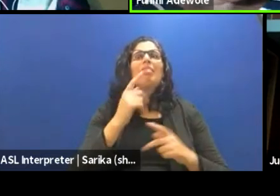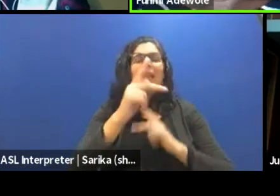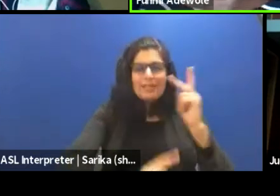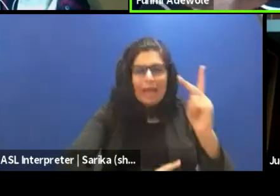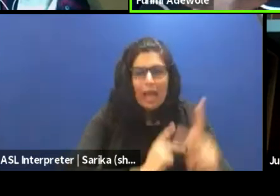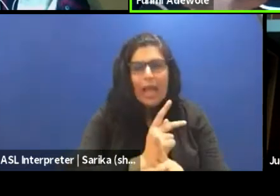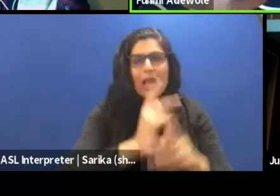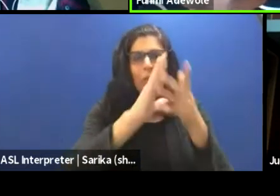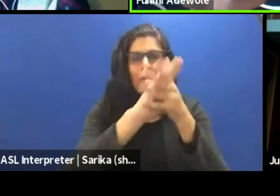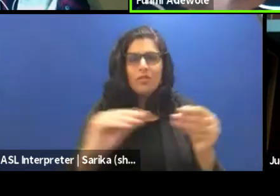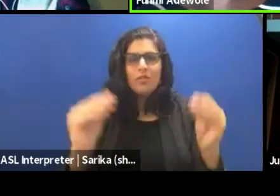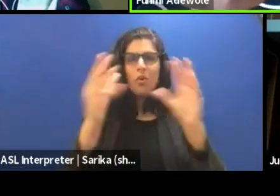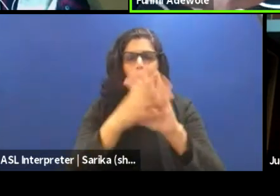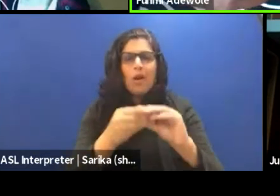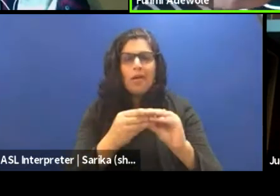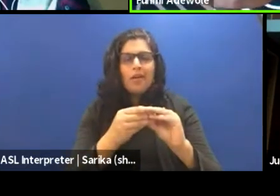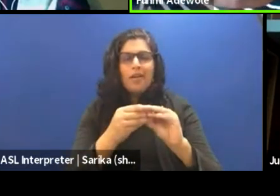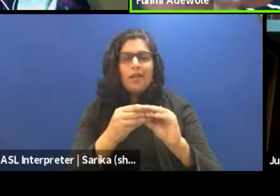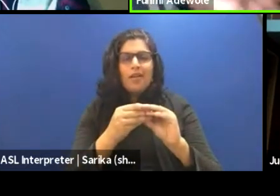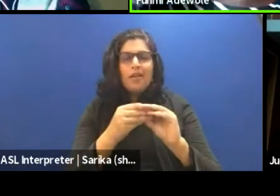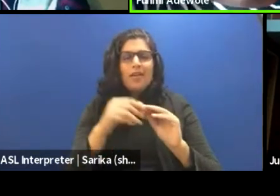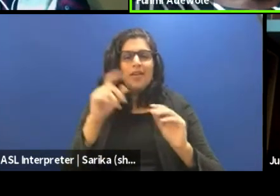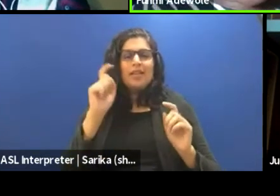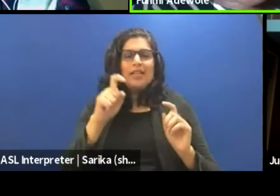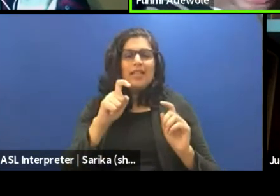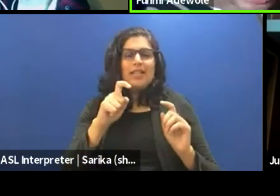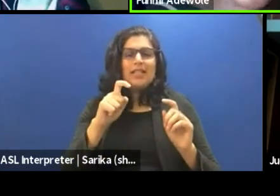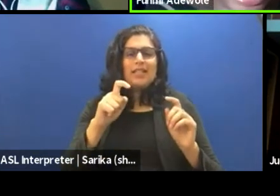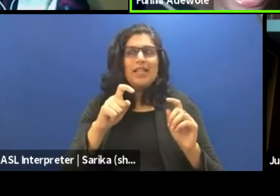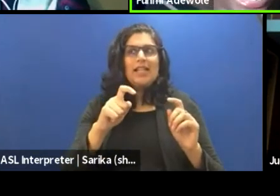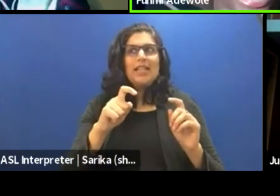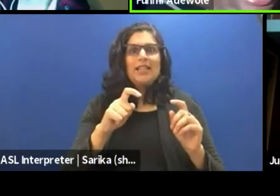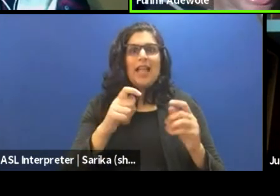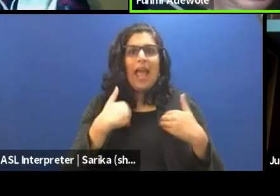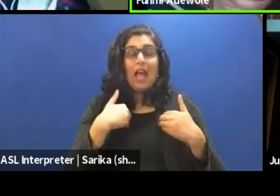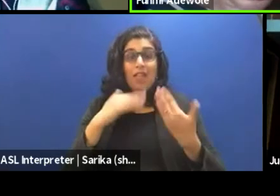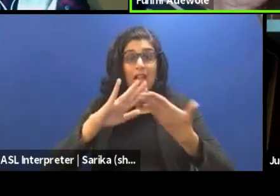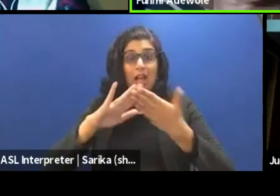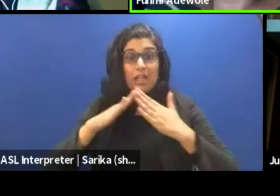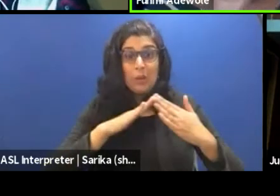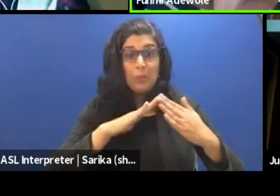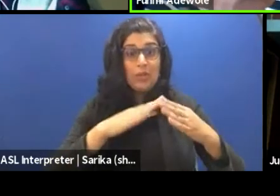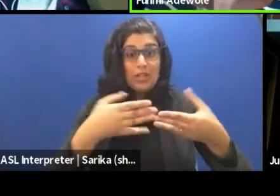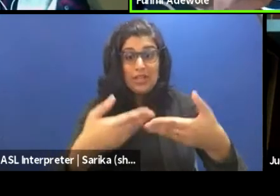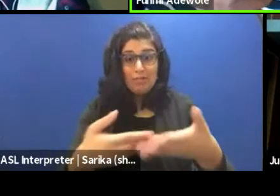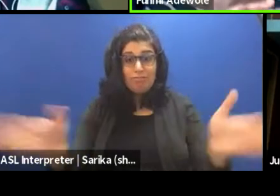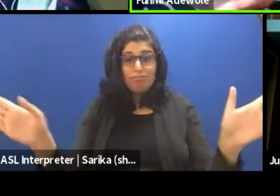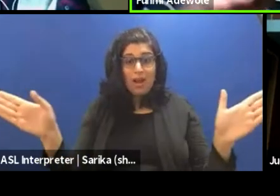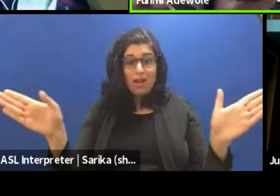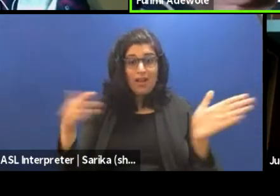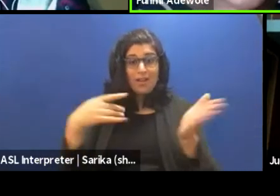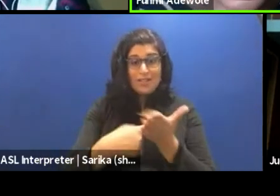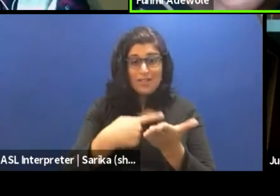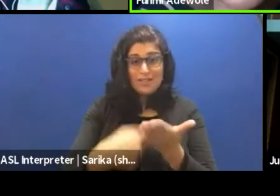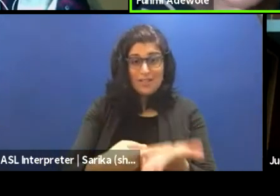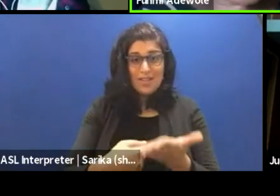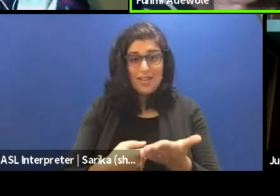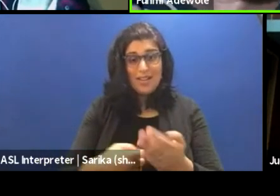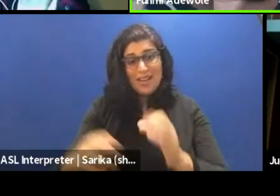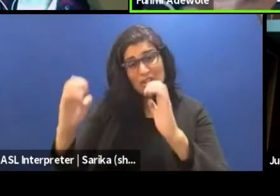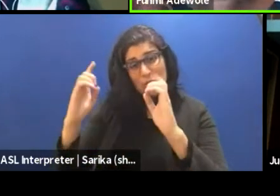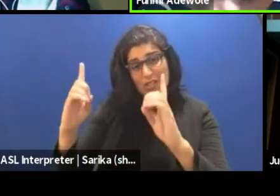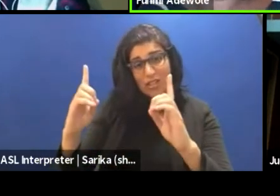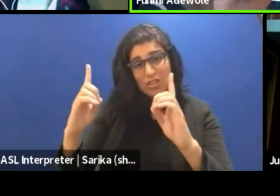story, there needed to be some communal discussion, you know, some educational